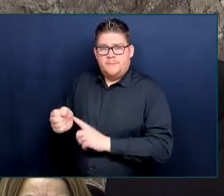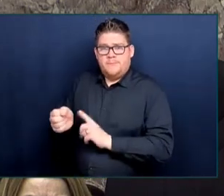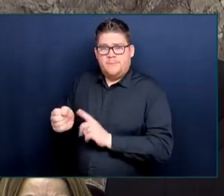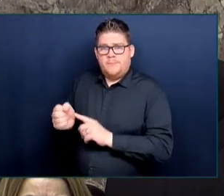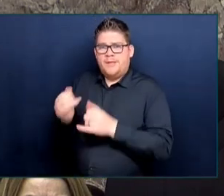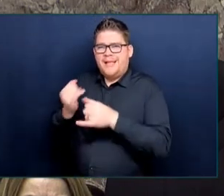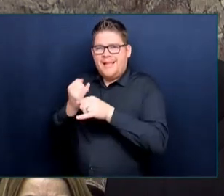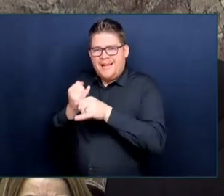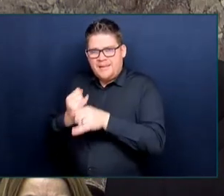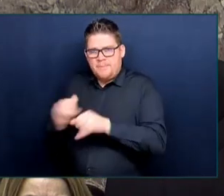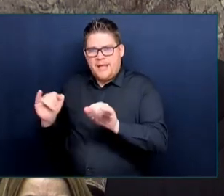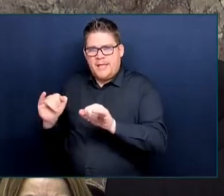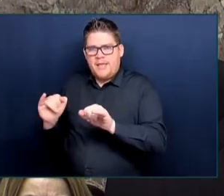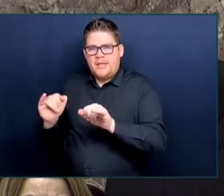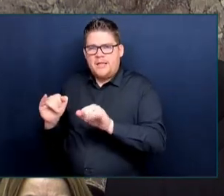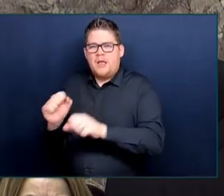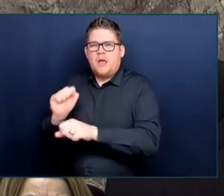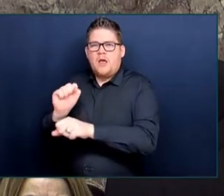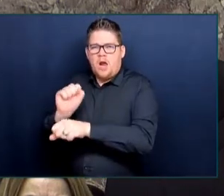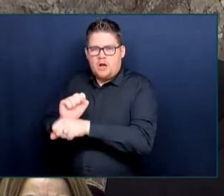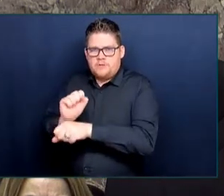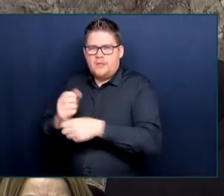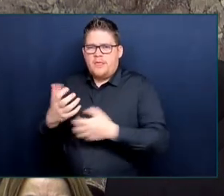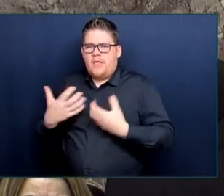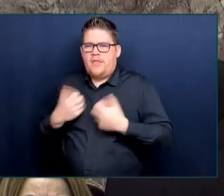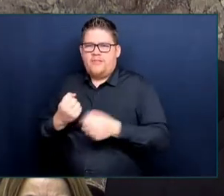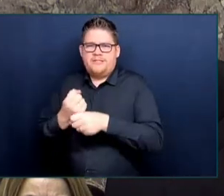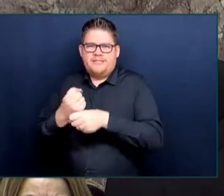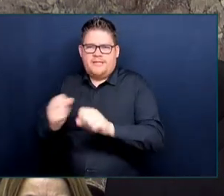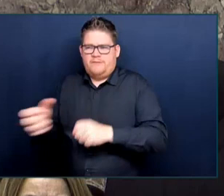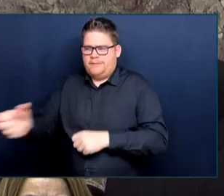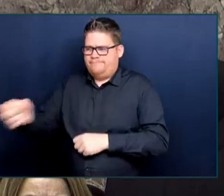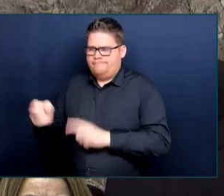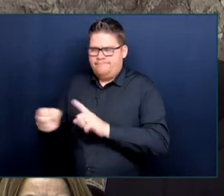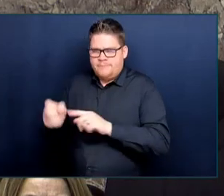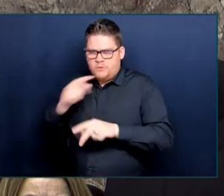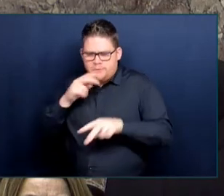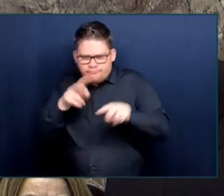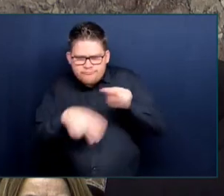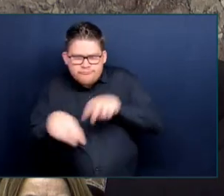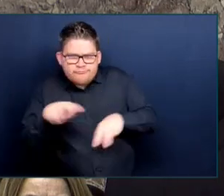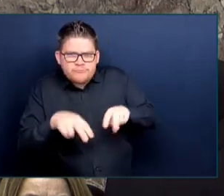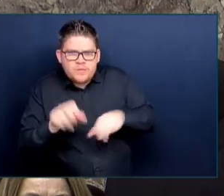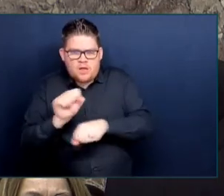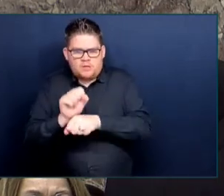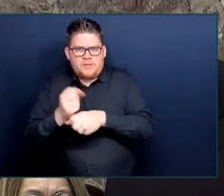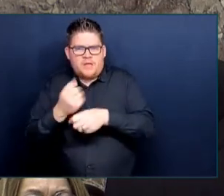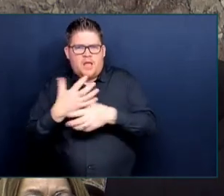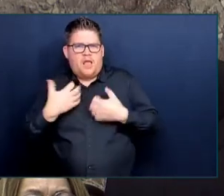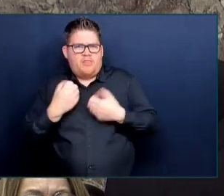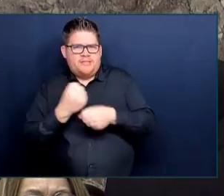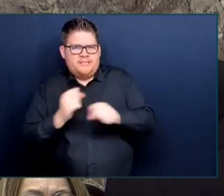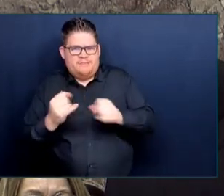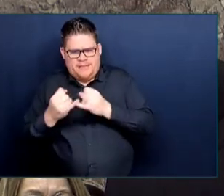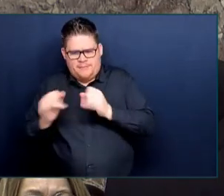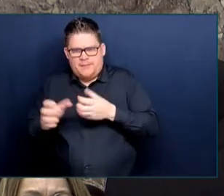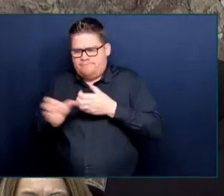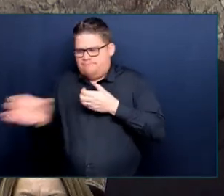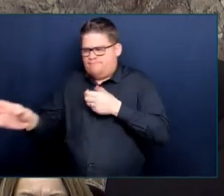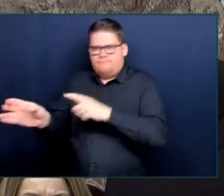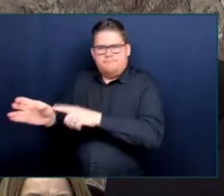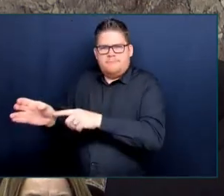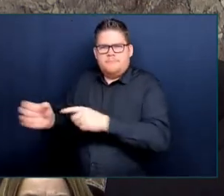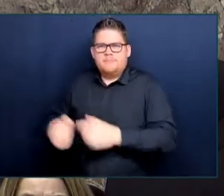workers in BC. One, Honourable Speaker, one that, by the way, the previous government got rid of in